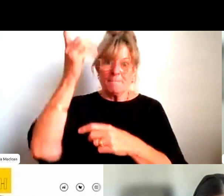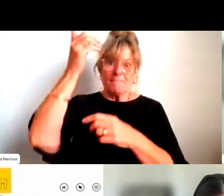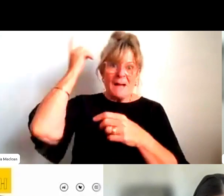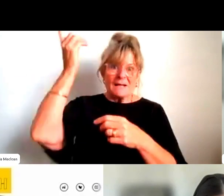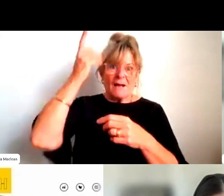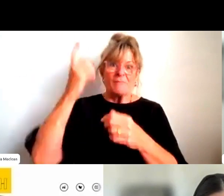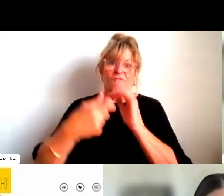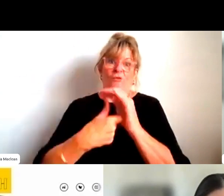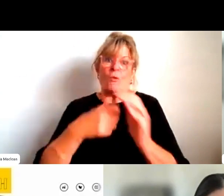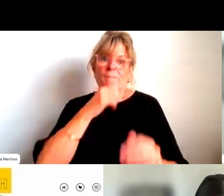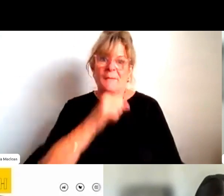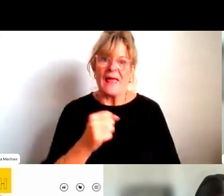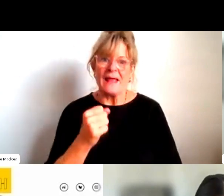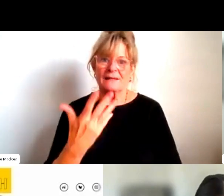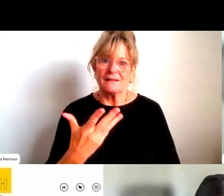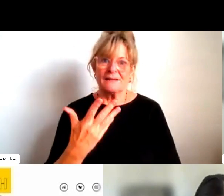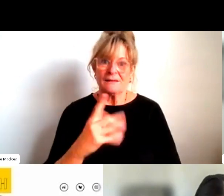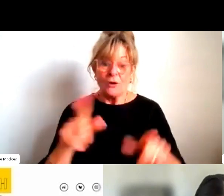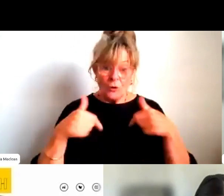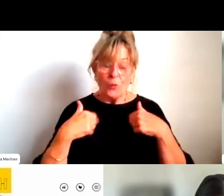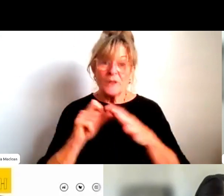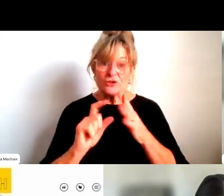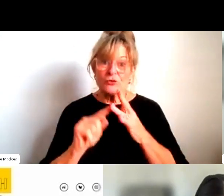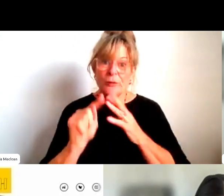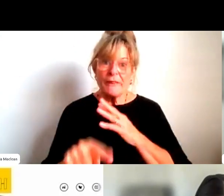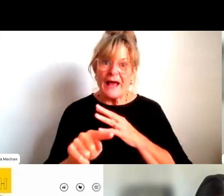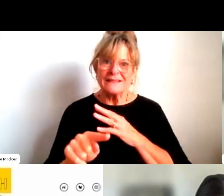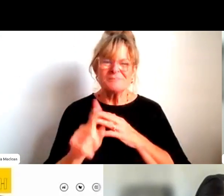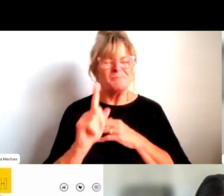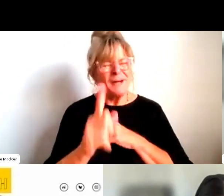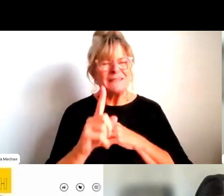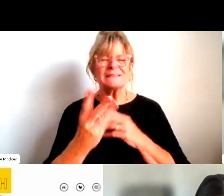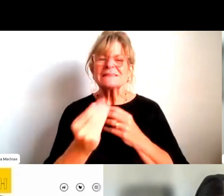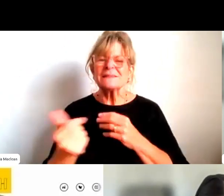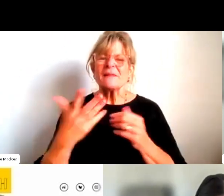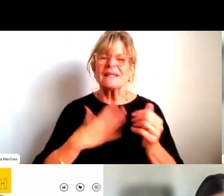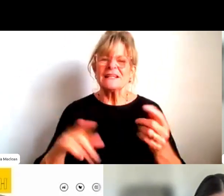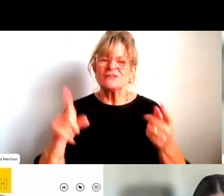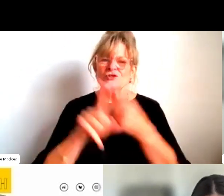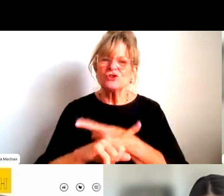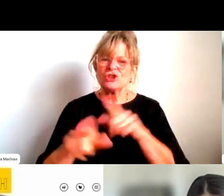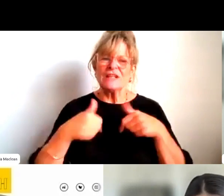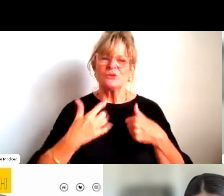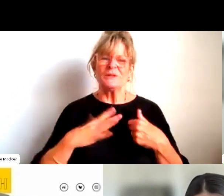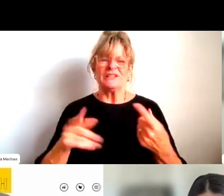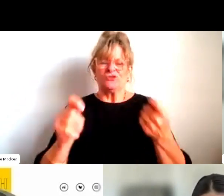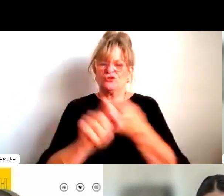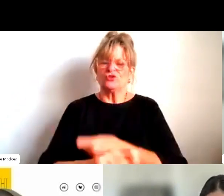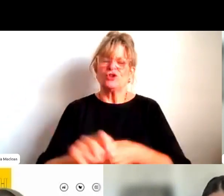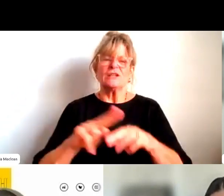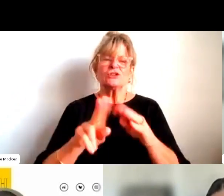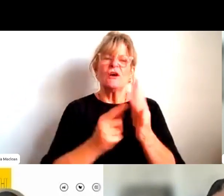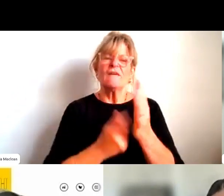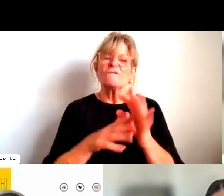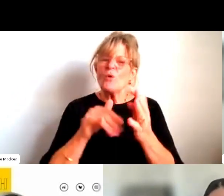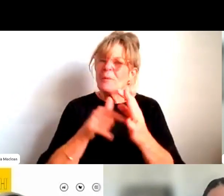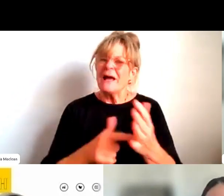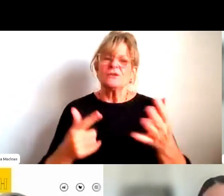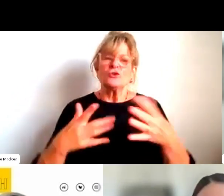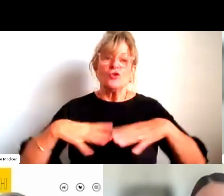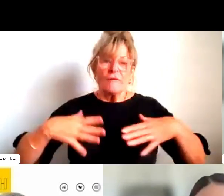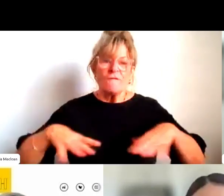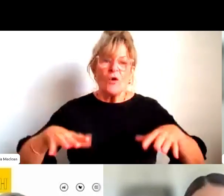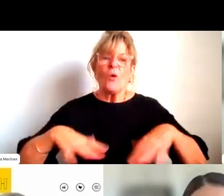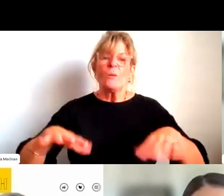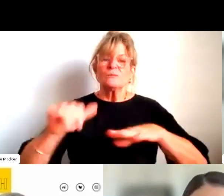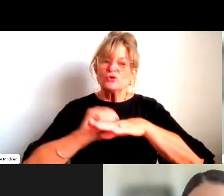audience? We do it though, and we do it well, but something needs to change. We need a change of formats of uniforms, shoes, equipment for men,